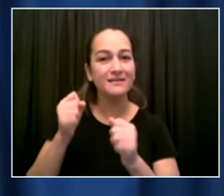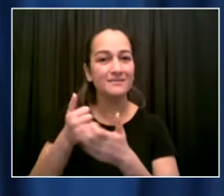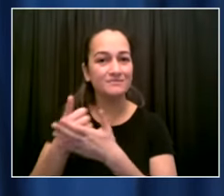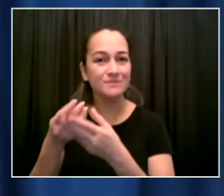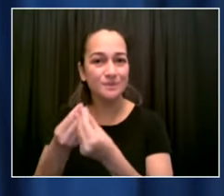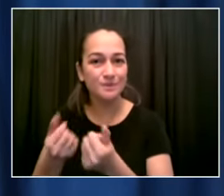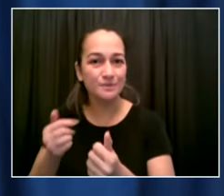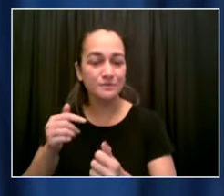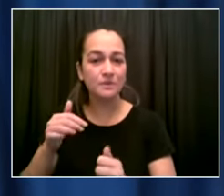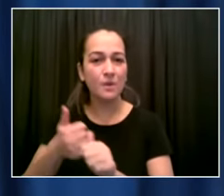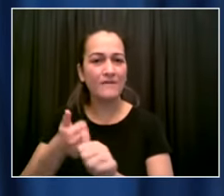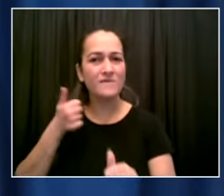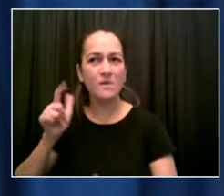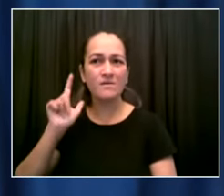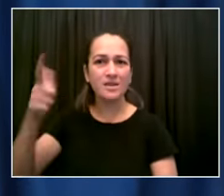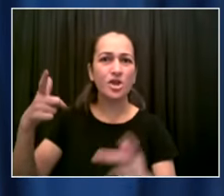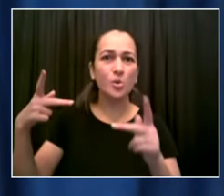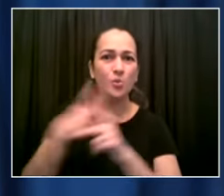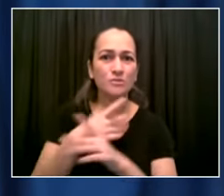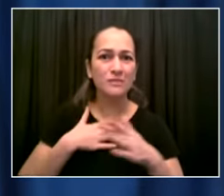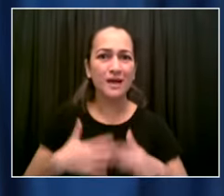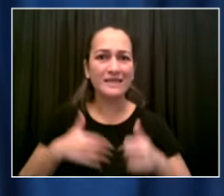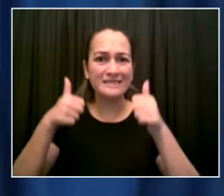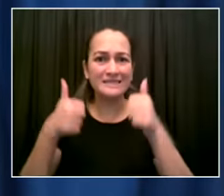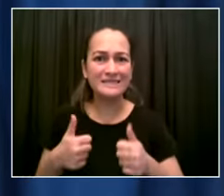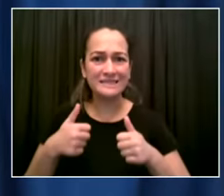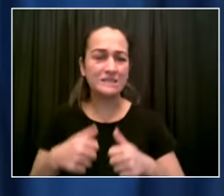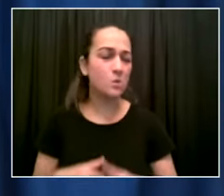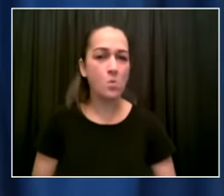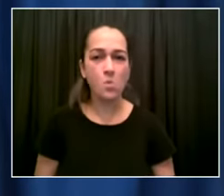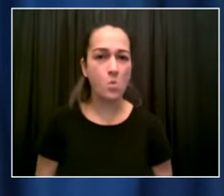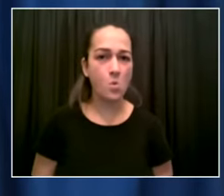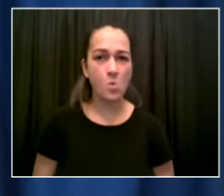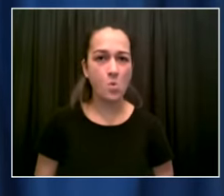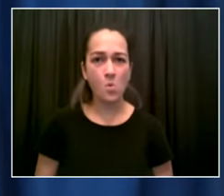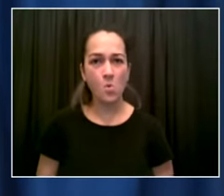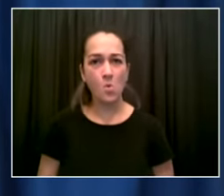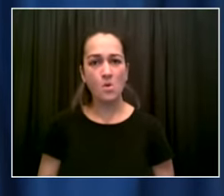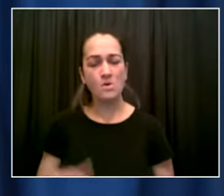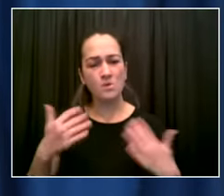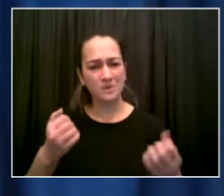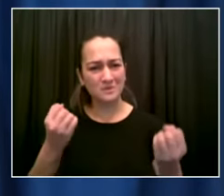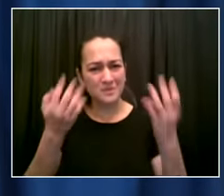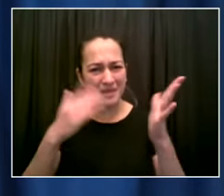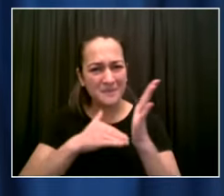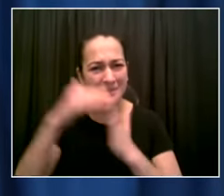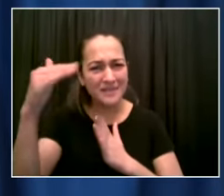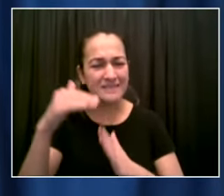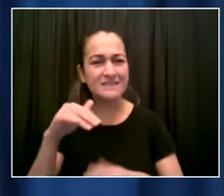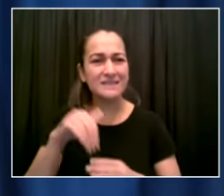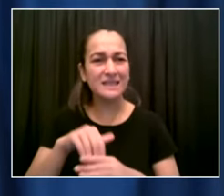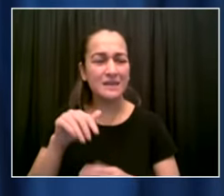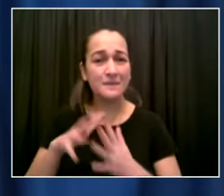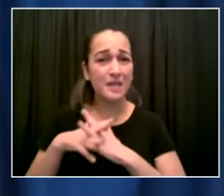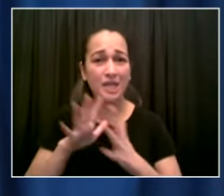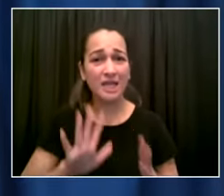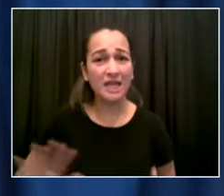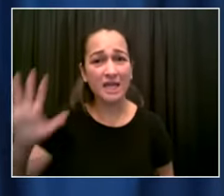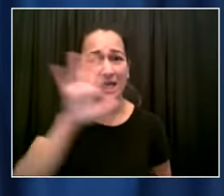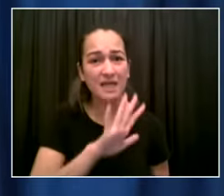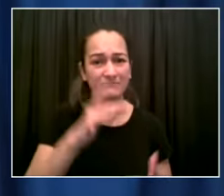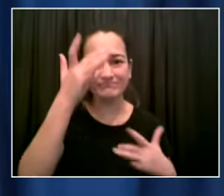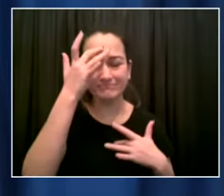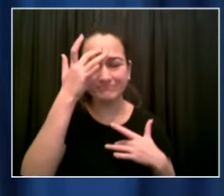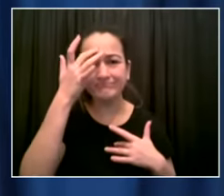and i will close with this the beautiful thing is the 24 million dollars we had allocated